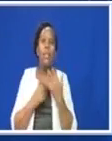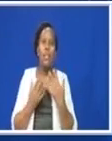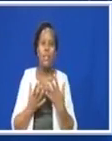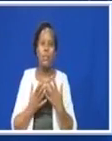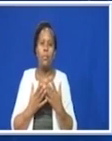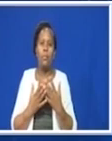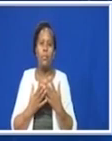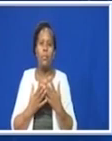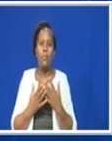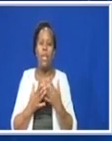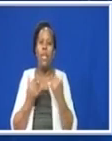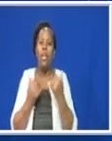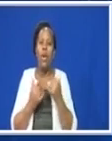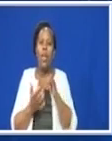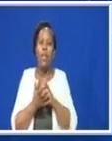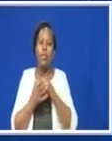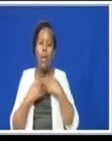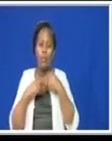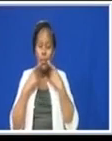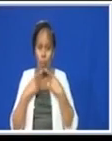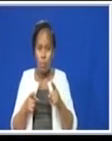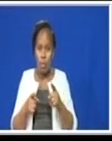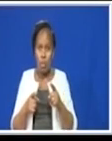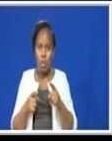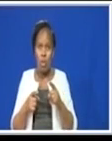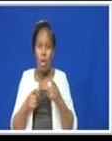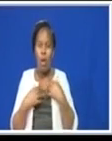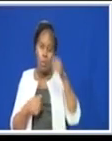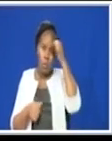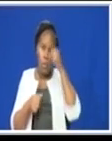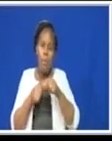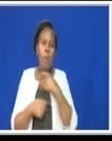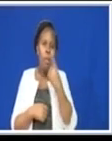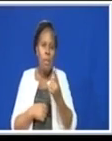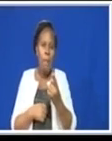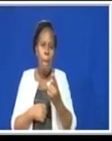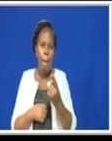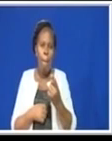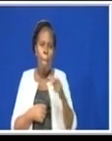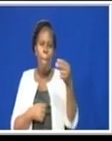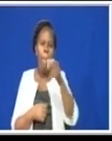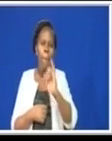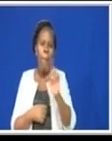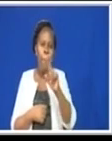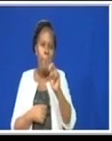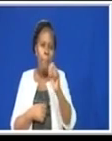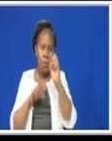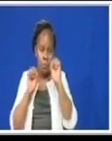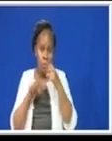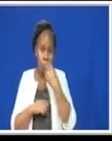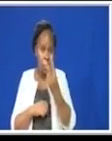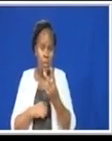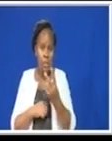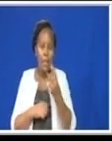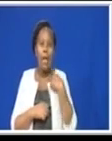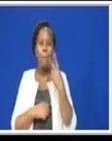sorry, now that we have got that information, and I want to remind you, we are seeing, the horizon is visible. So, and number